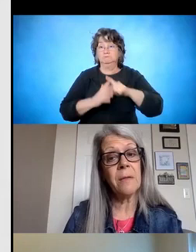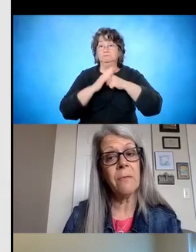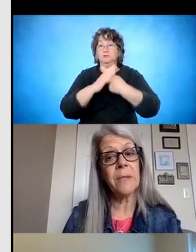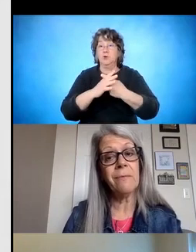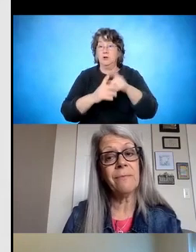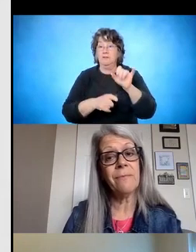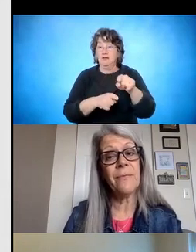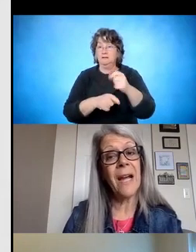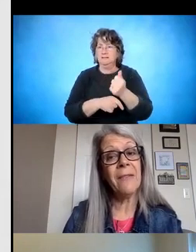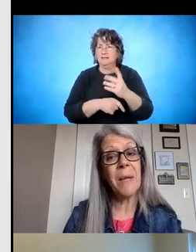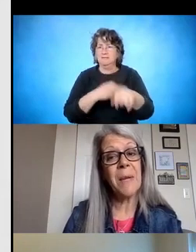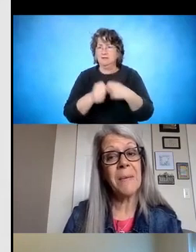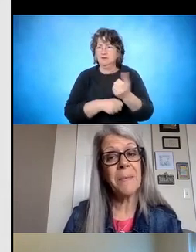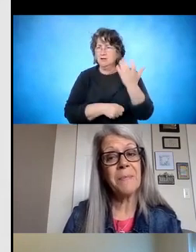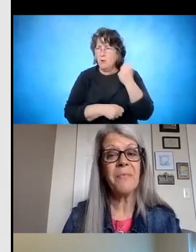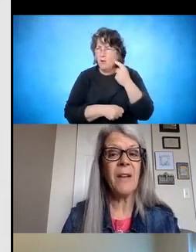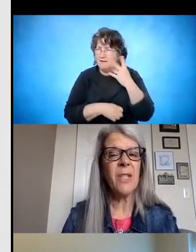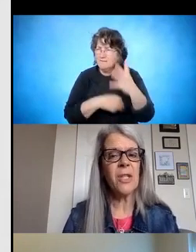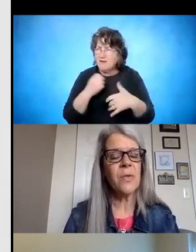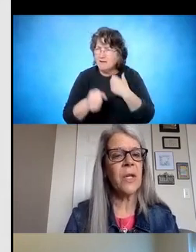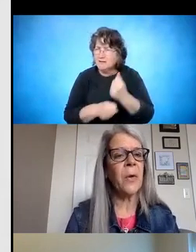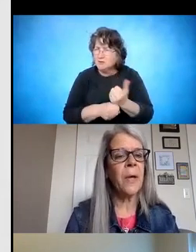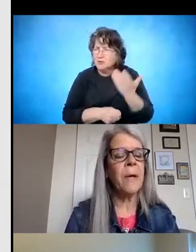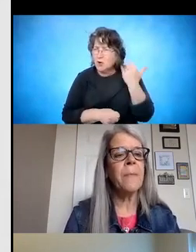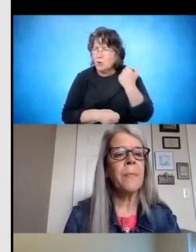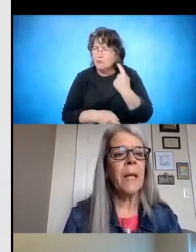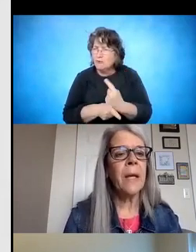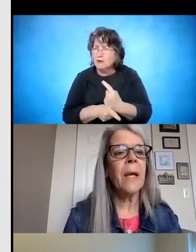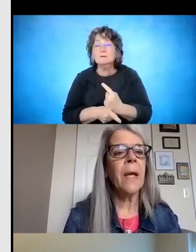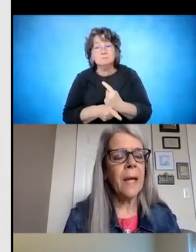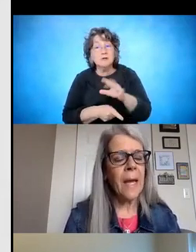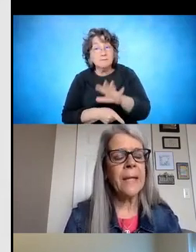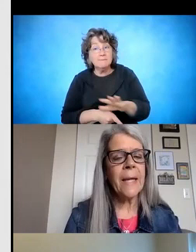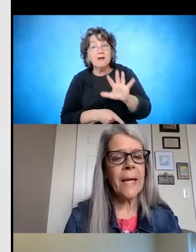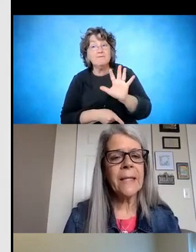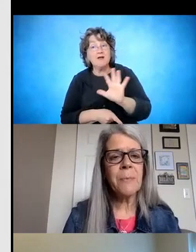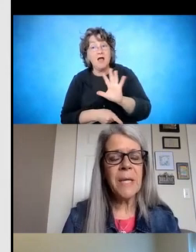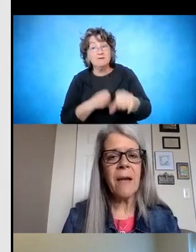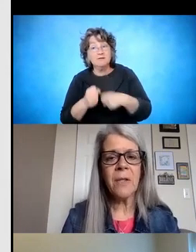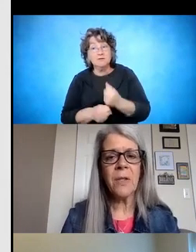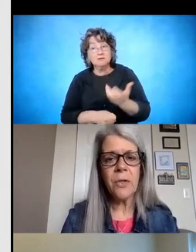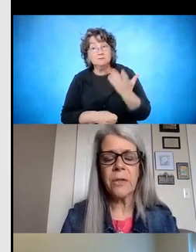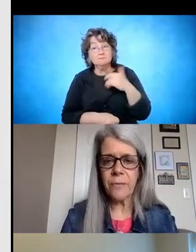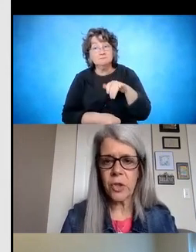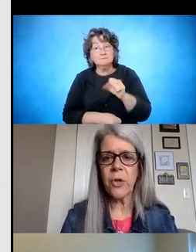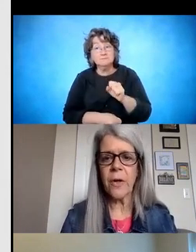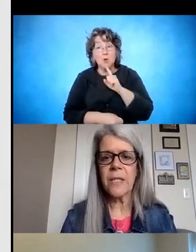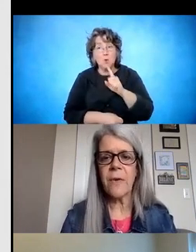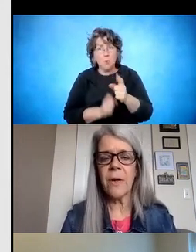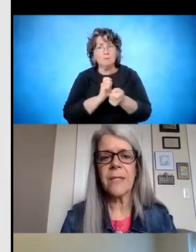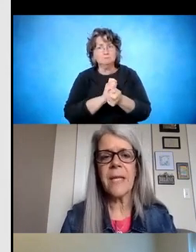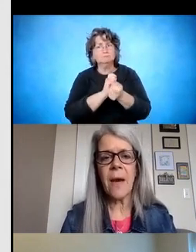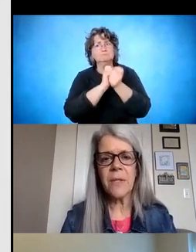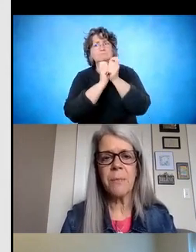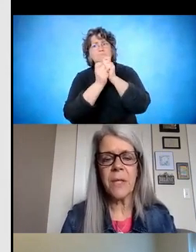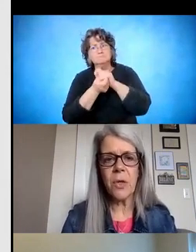Mary. What, five maybe? Five-ish years ago? About five now. And it's been an evolution, for sure, as